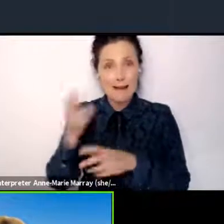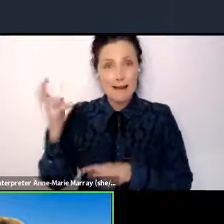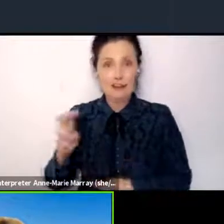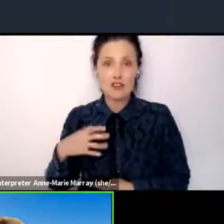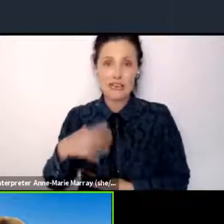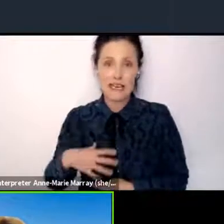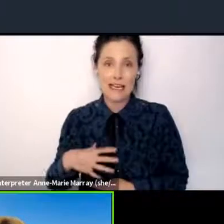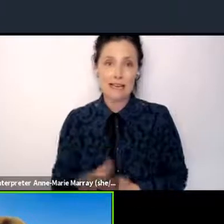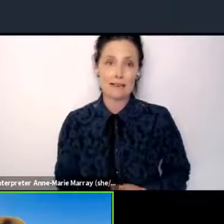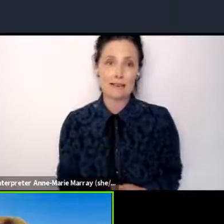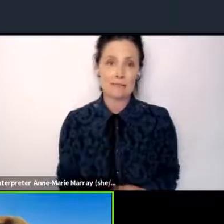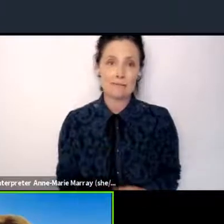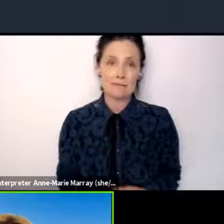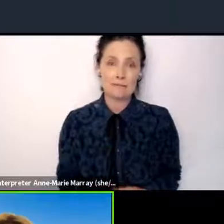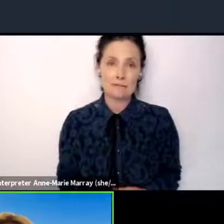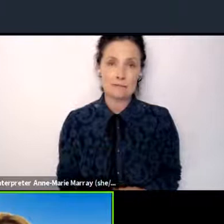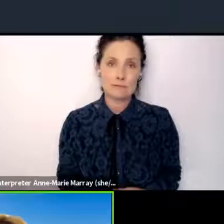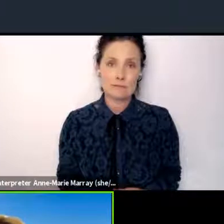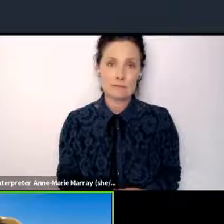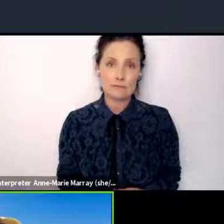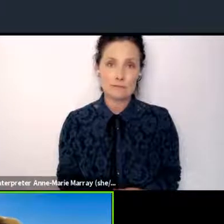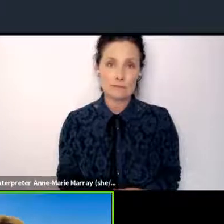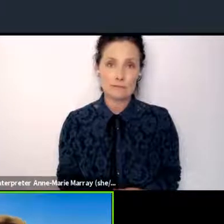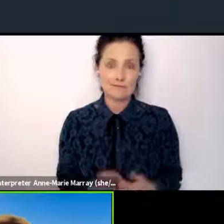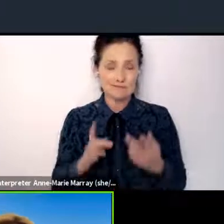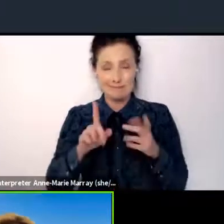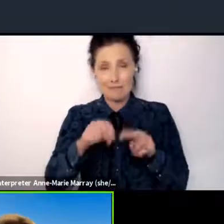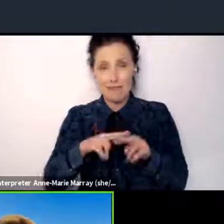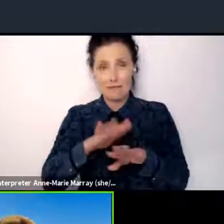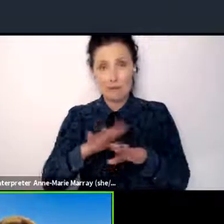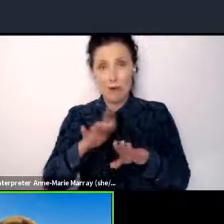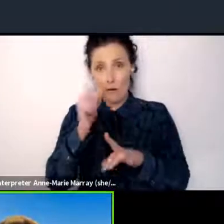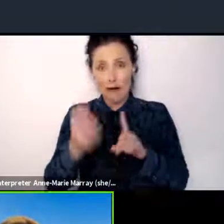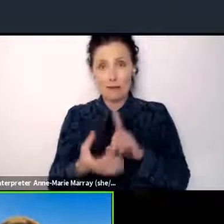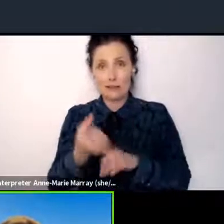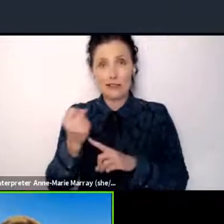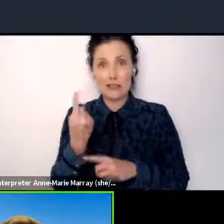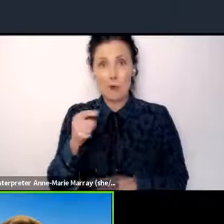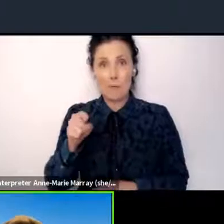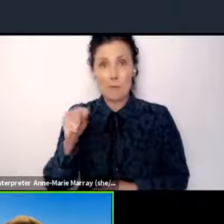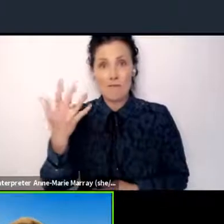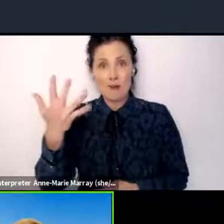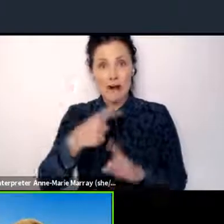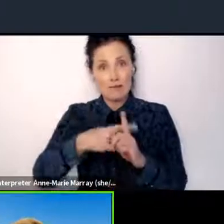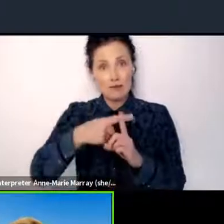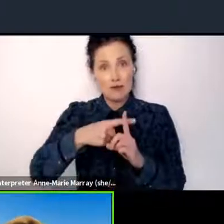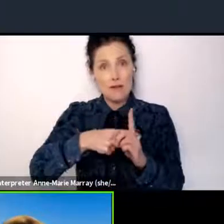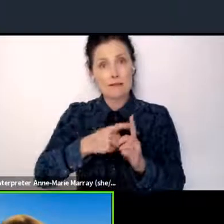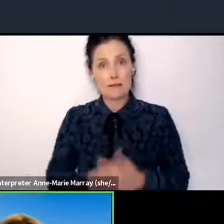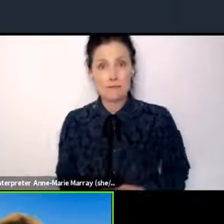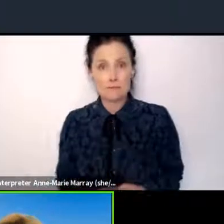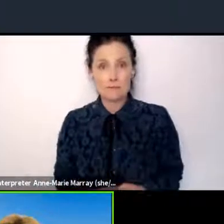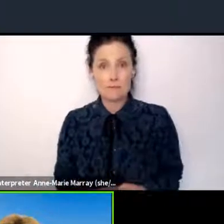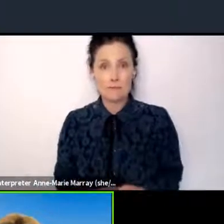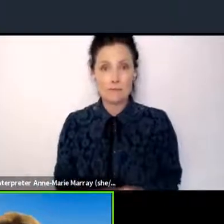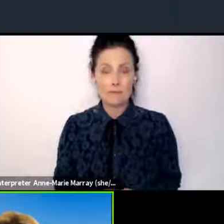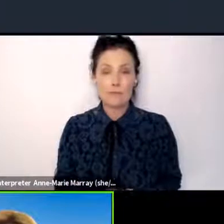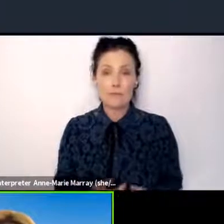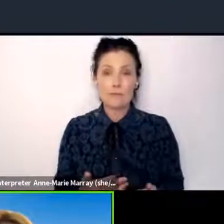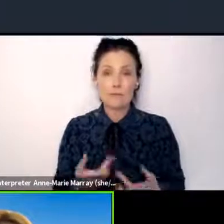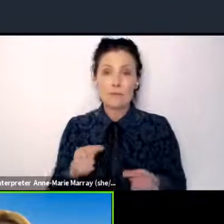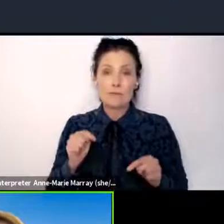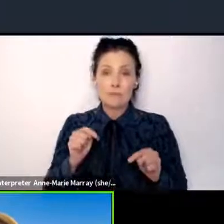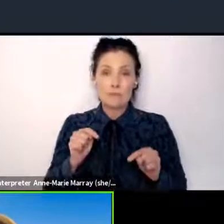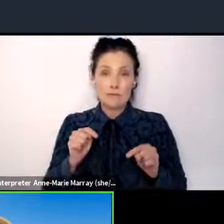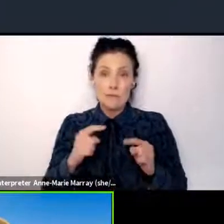.5 really will be put out of reach. You know, C40 has done some great work on the huge opportunity to invest in city climate